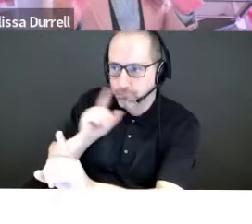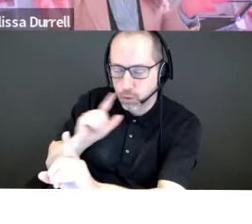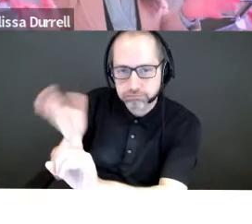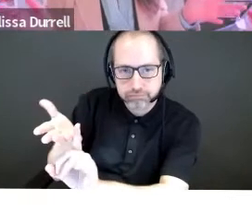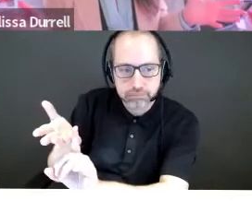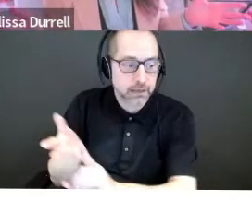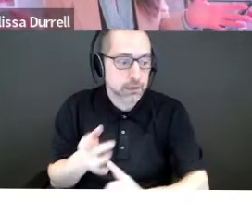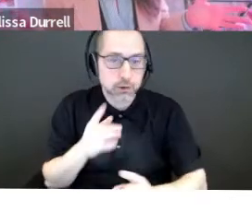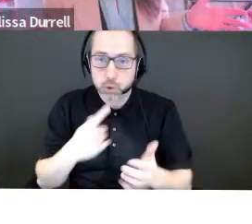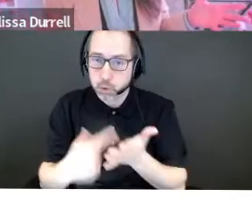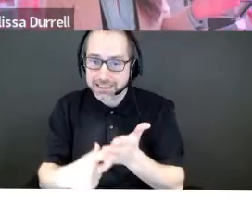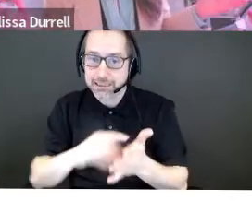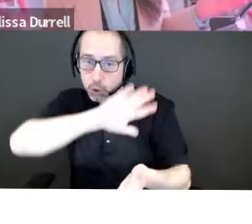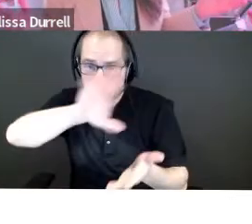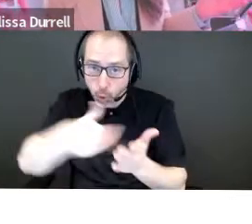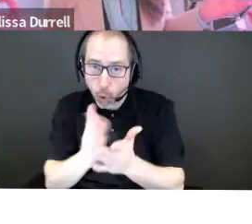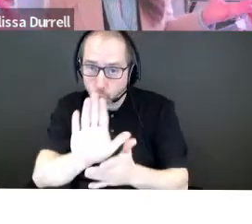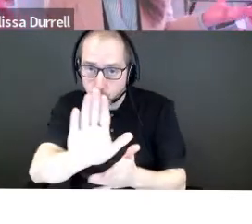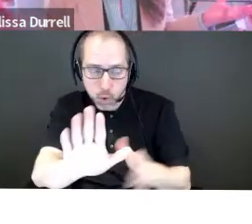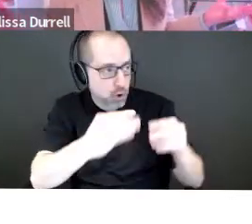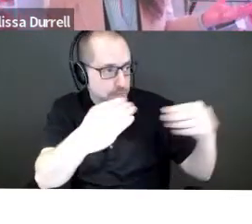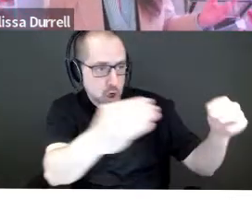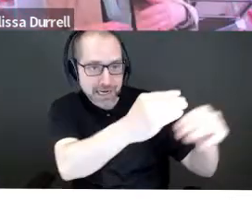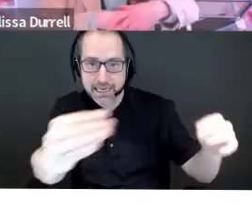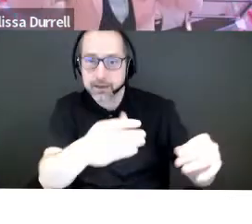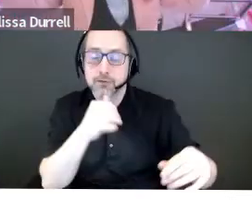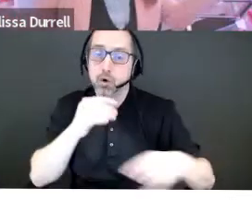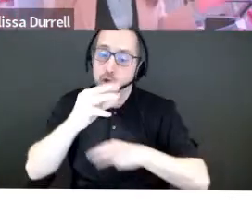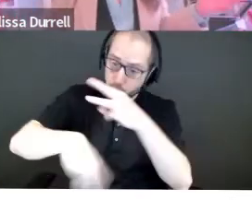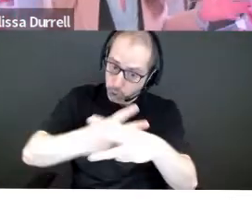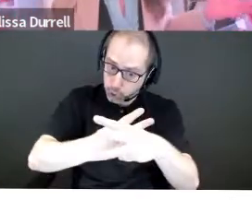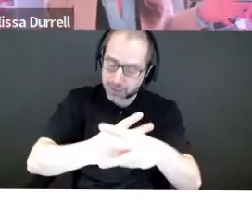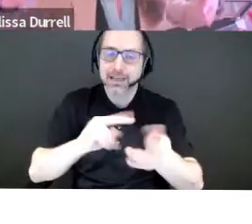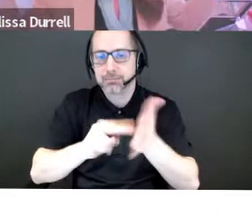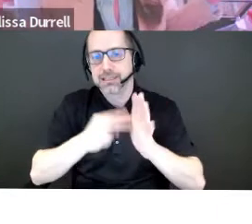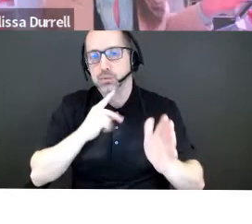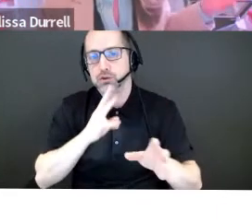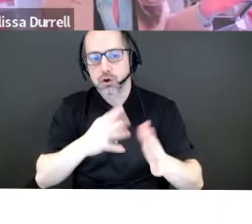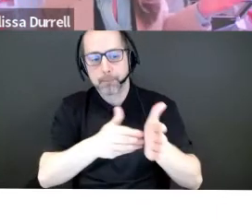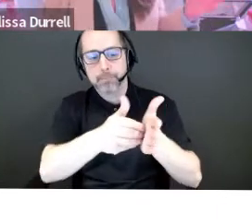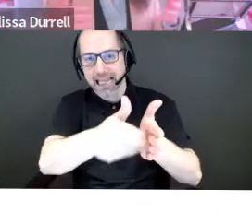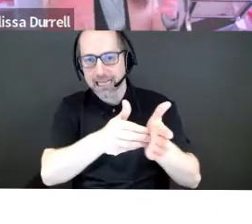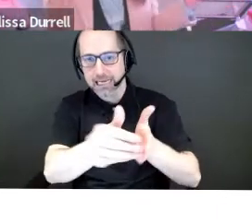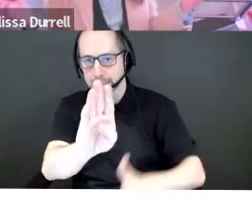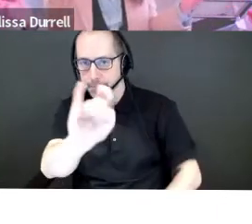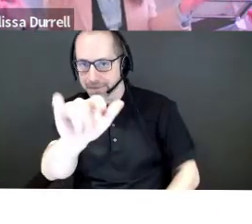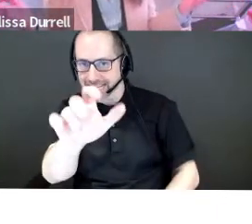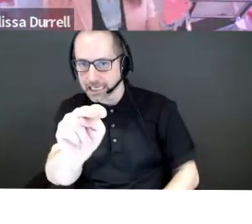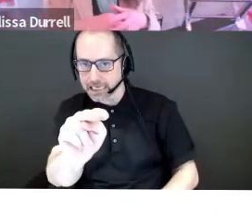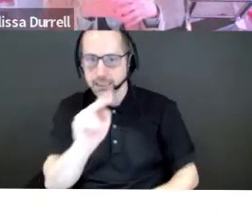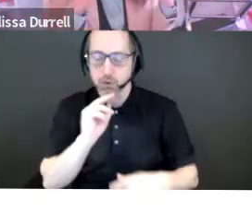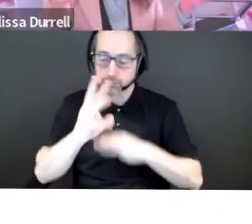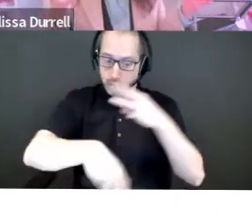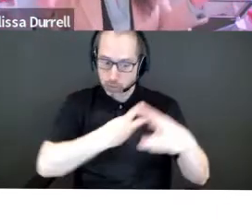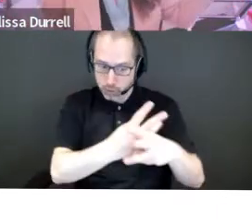like, I mean, I don't think there are any markets under a billion dollars when we talk globally, but everybody likes to put in the billion plus market globally at this